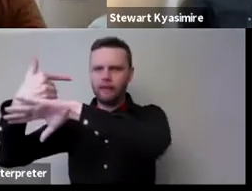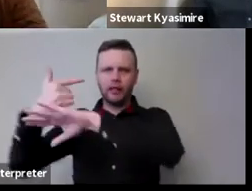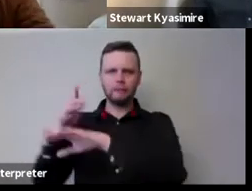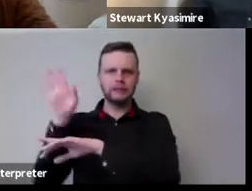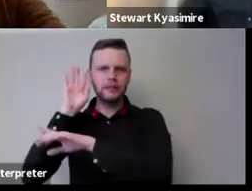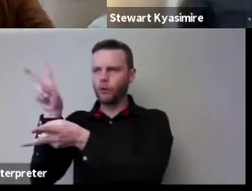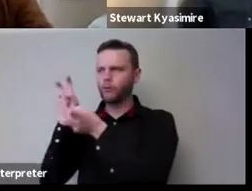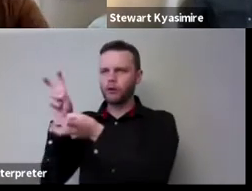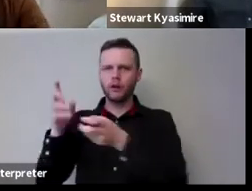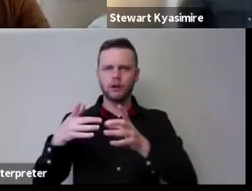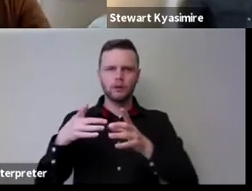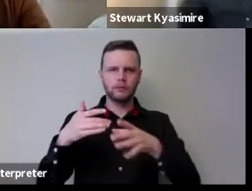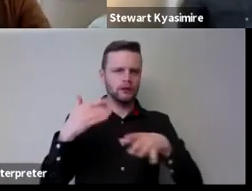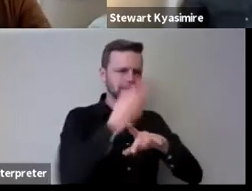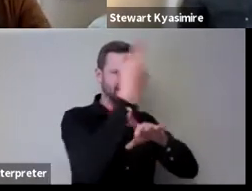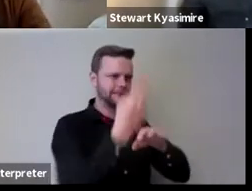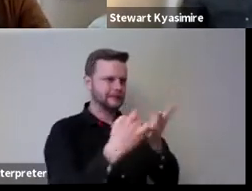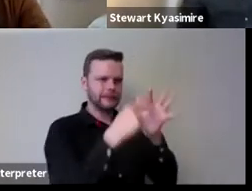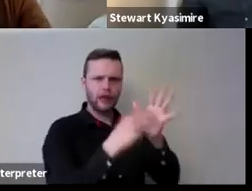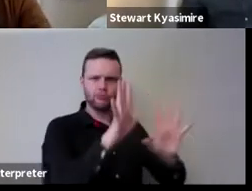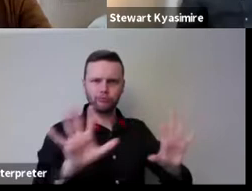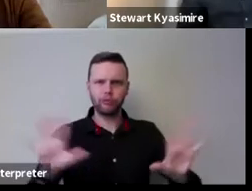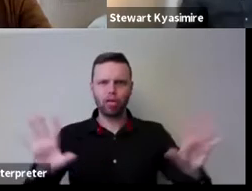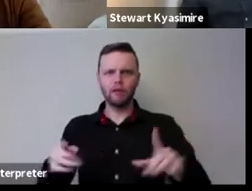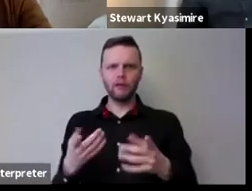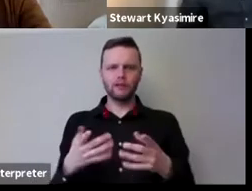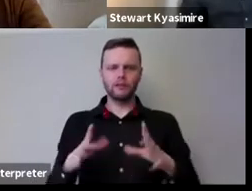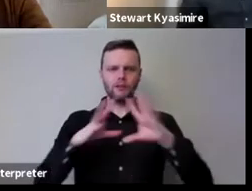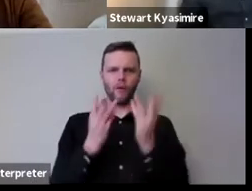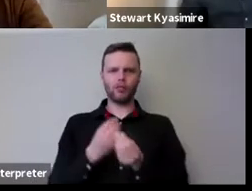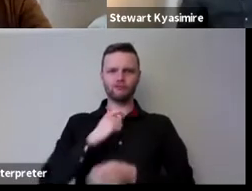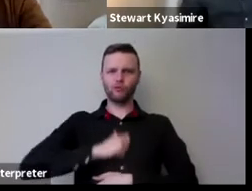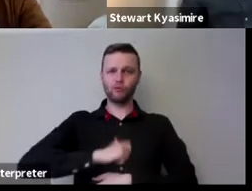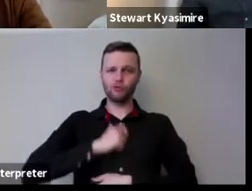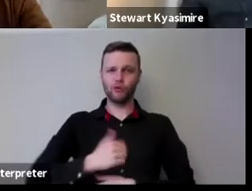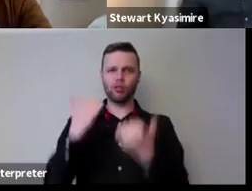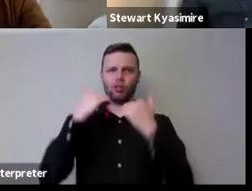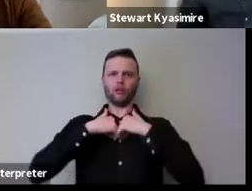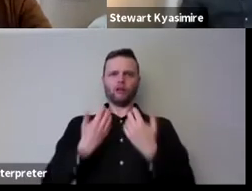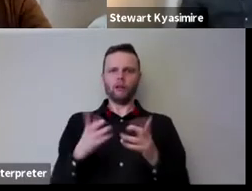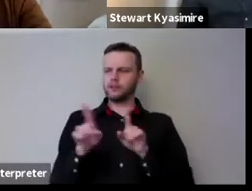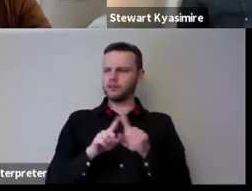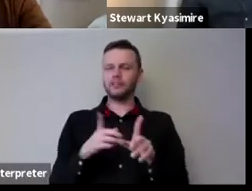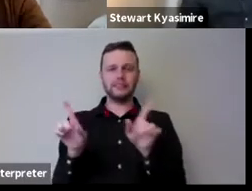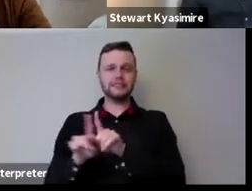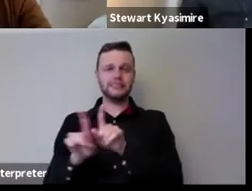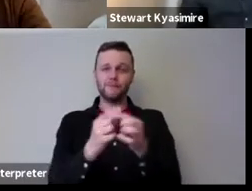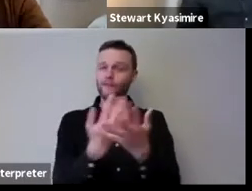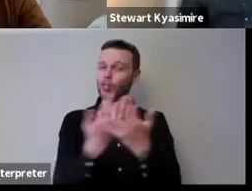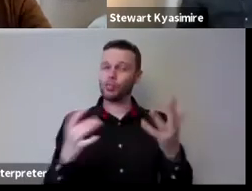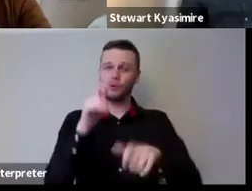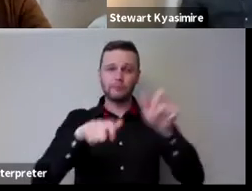engineer I've become a set designer I've had to assume all these roles and that's been very common amongst people in my sector